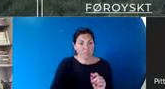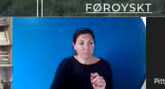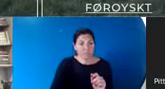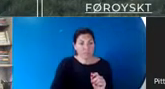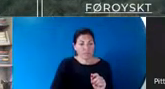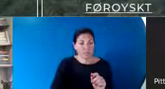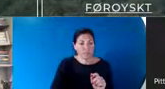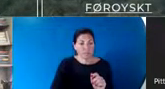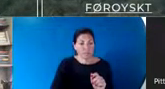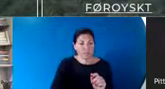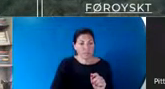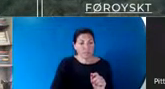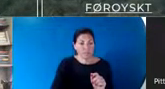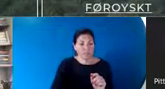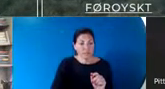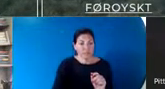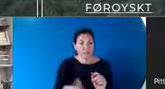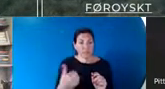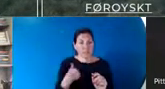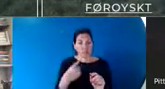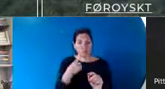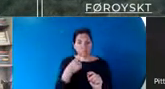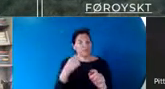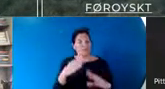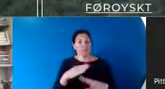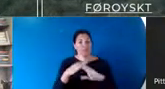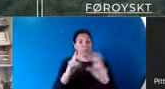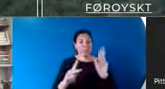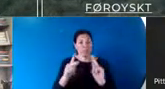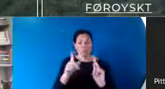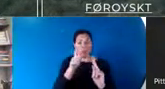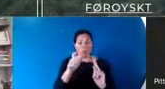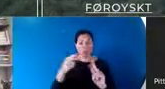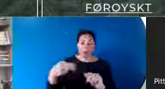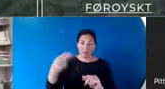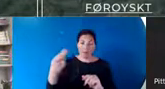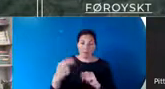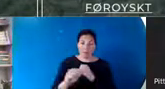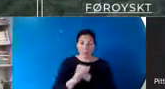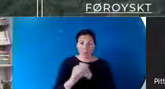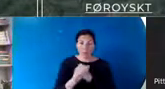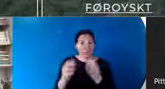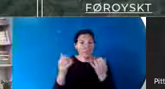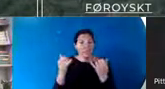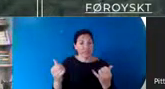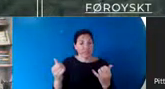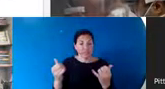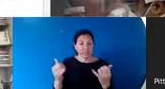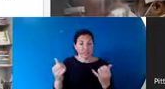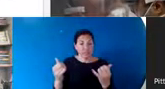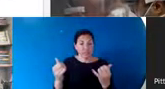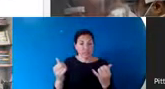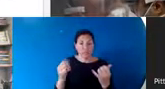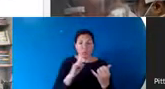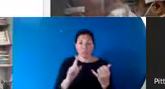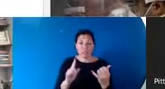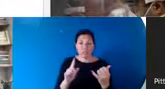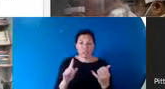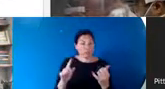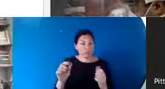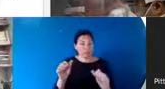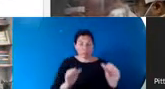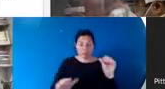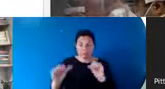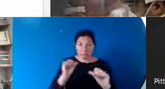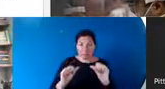is risk stratify, protect the people who are high risk and not to do lockdowns on everybody else. This was roundly denounced on the scientific committee, including, for example, the Union of